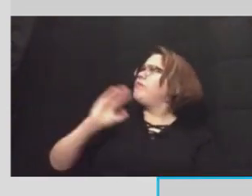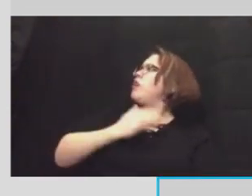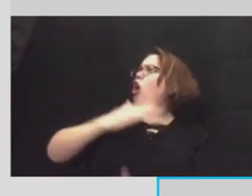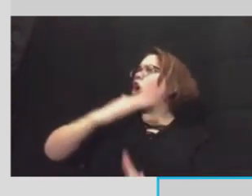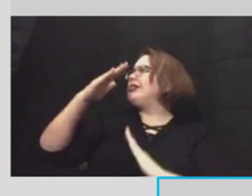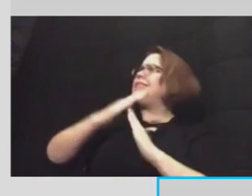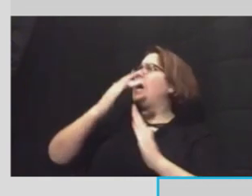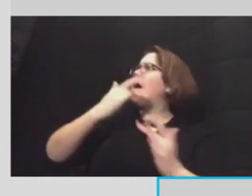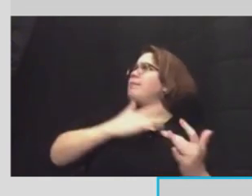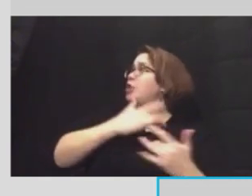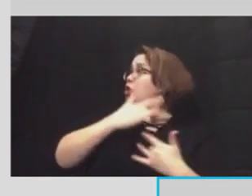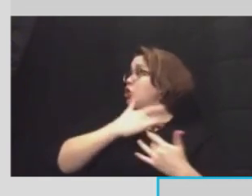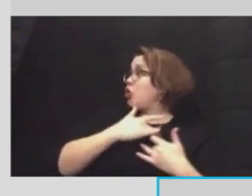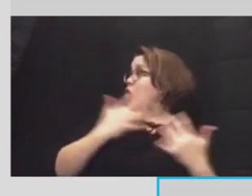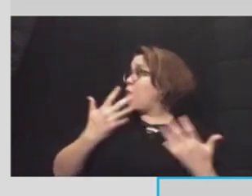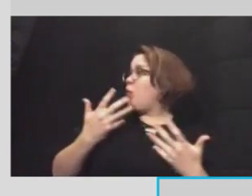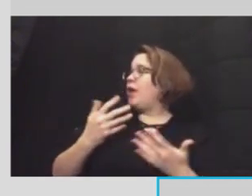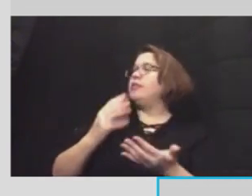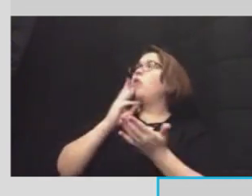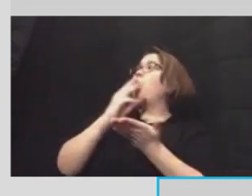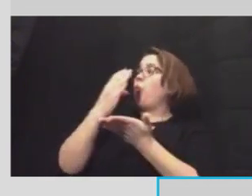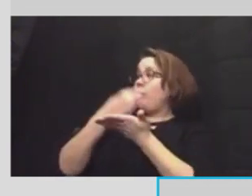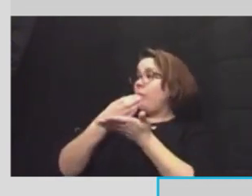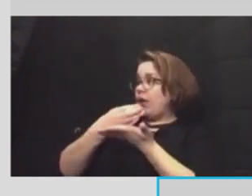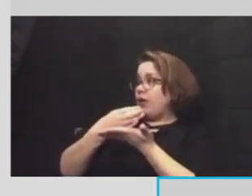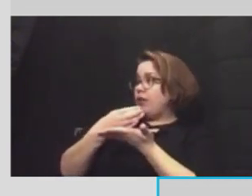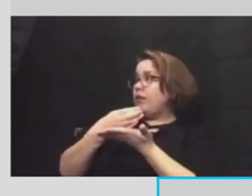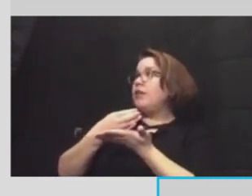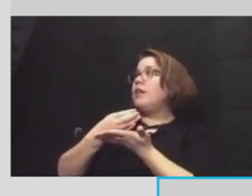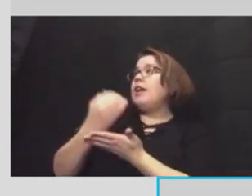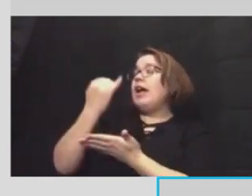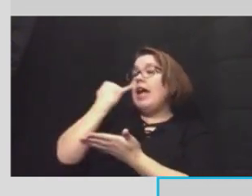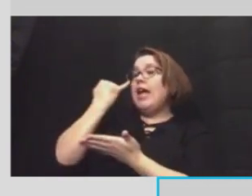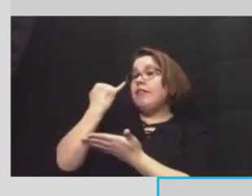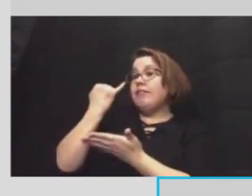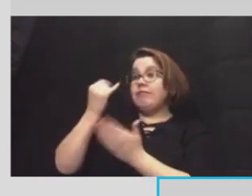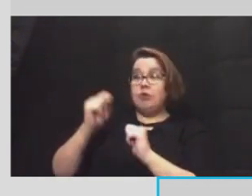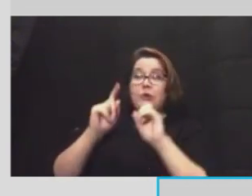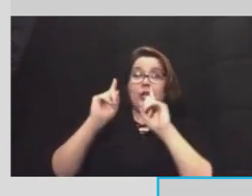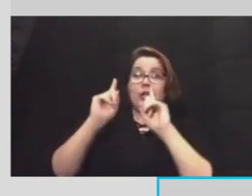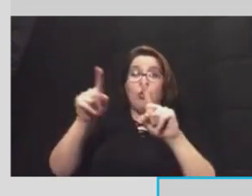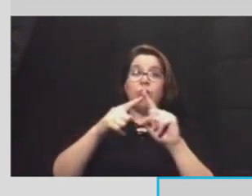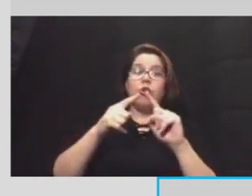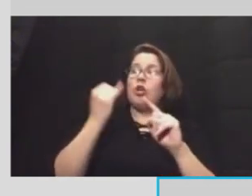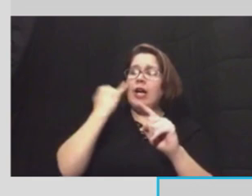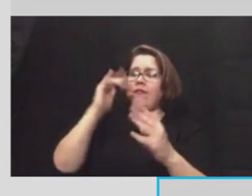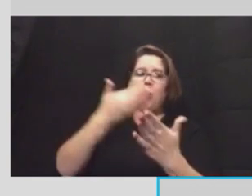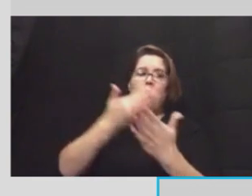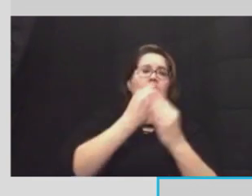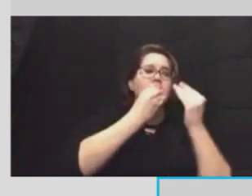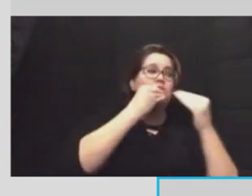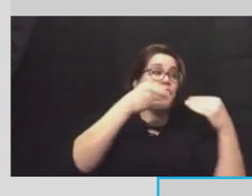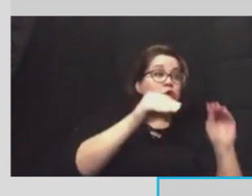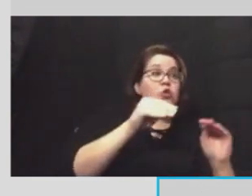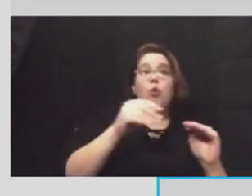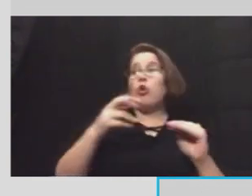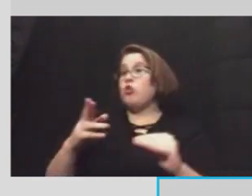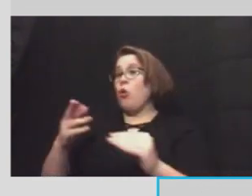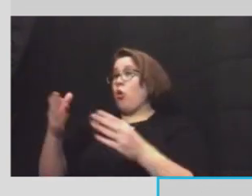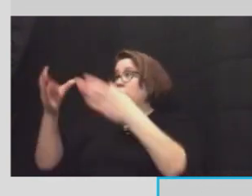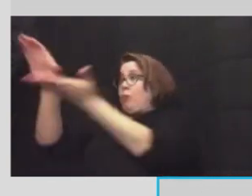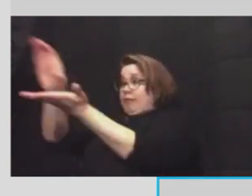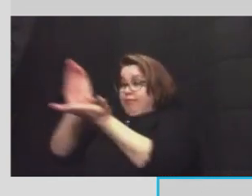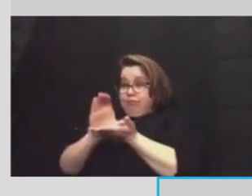concern is bottled water whether it gets to the grocery stores or whether it gets to us that we can share it with people